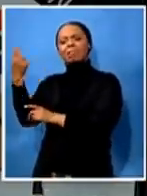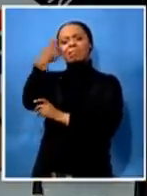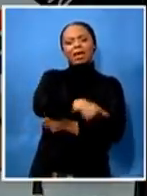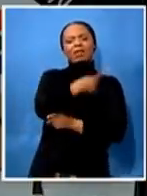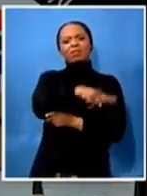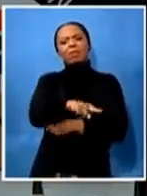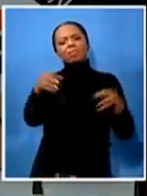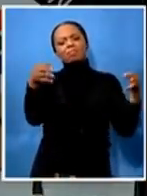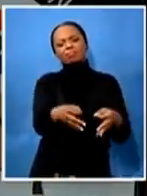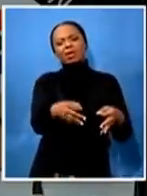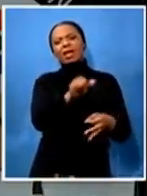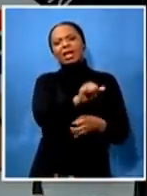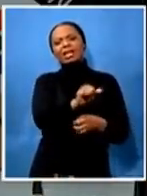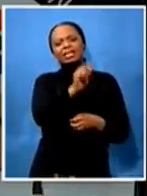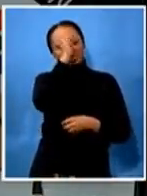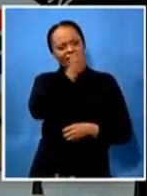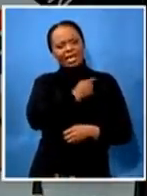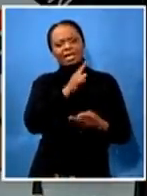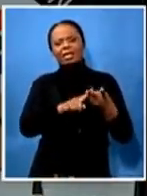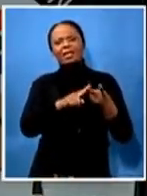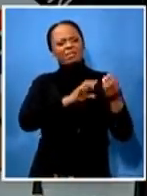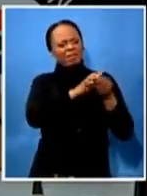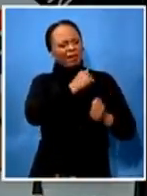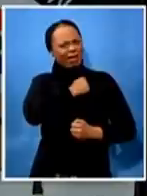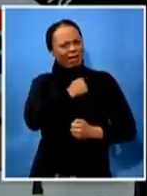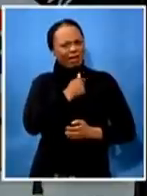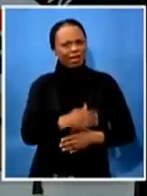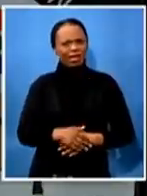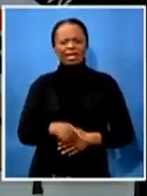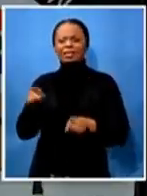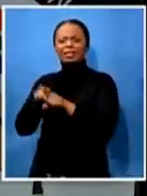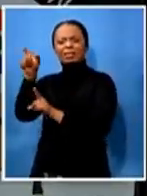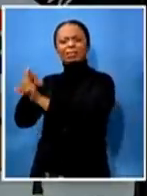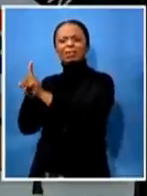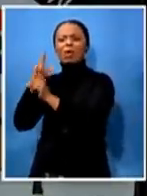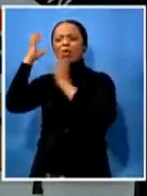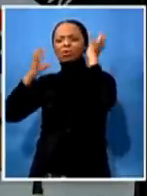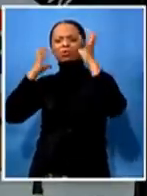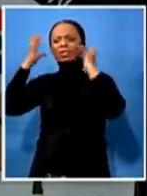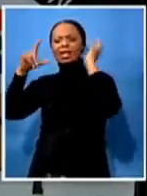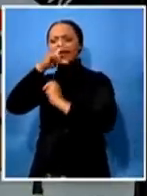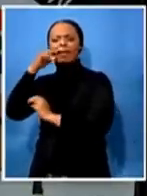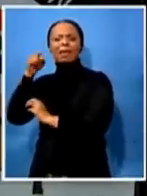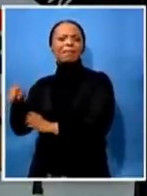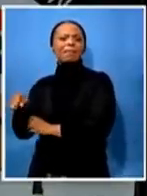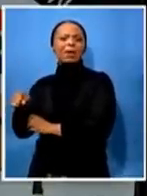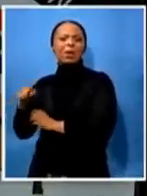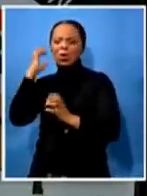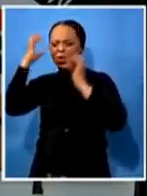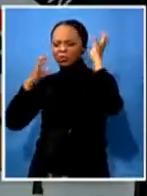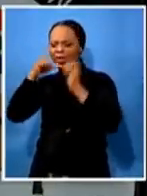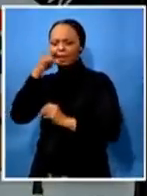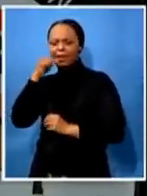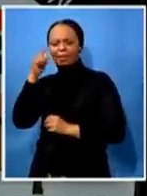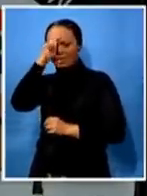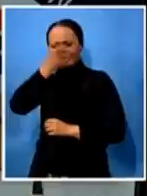he even confuses the names even the the my own sons as to who has passed on and